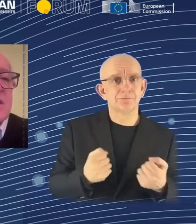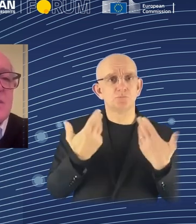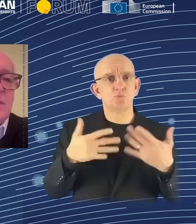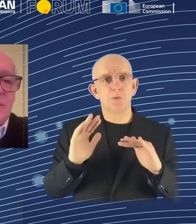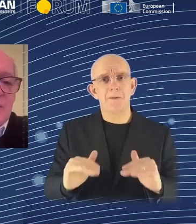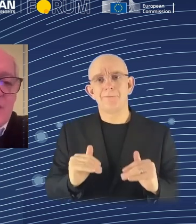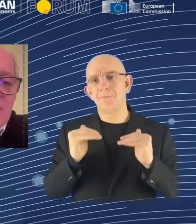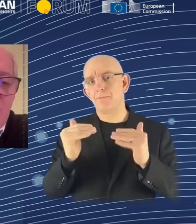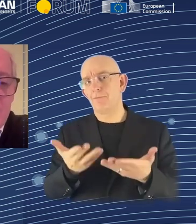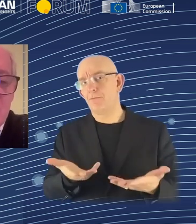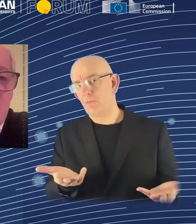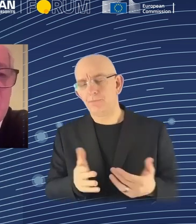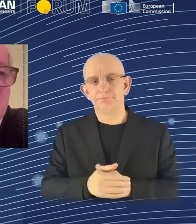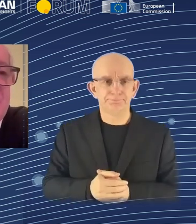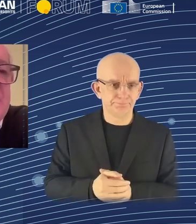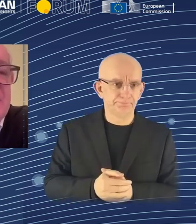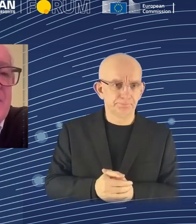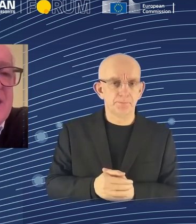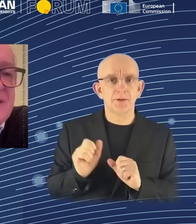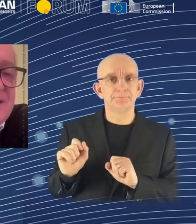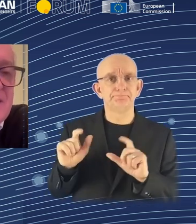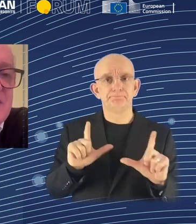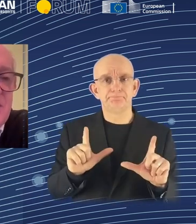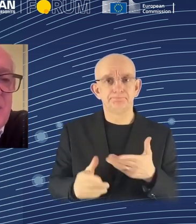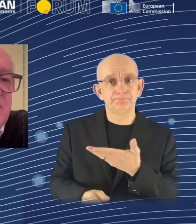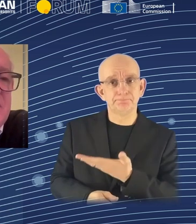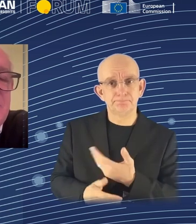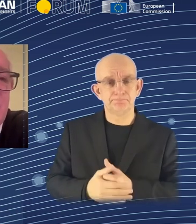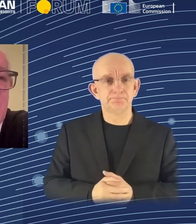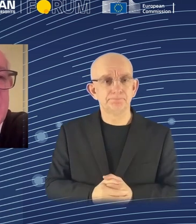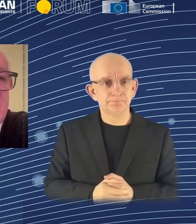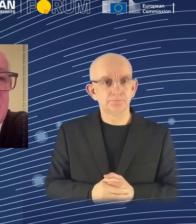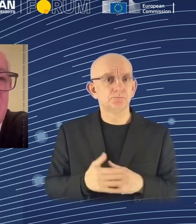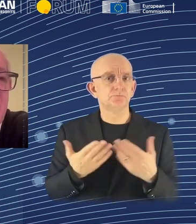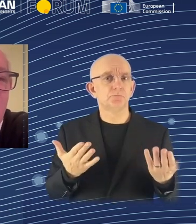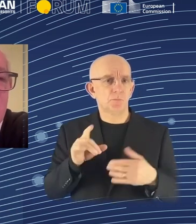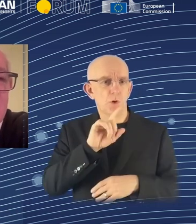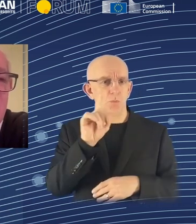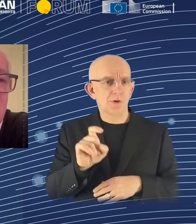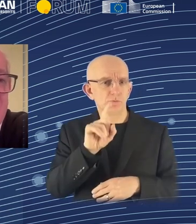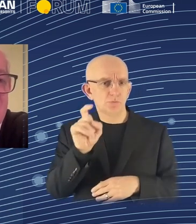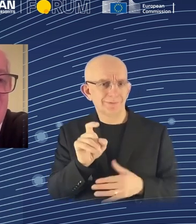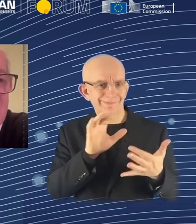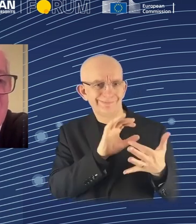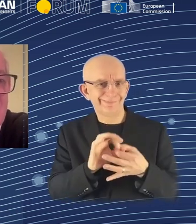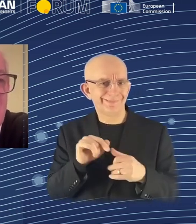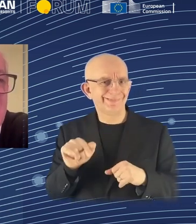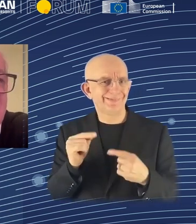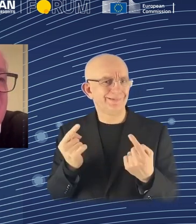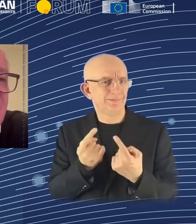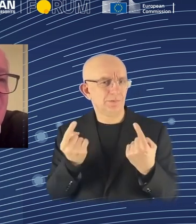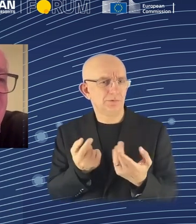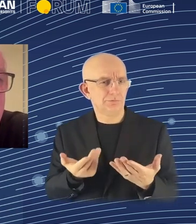So the obvious question under that situation is going to be, what will human beings do? So here's a